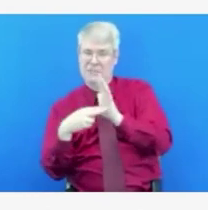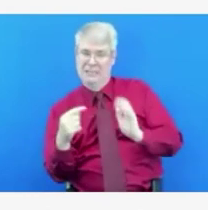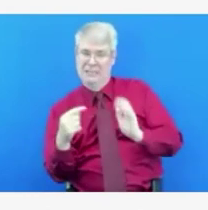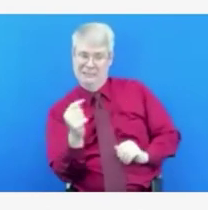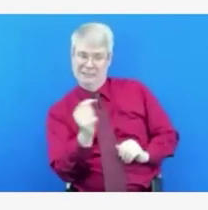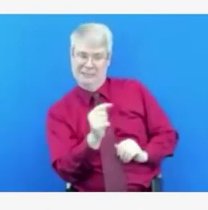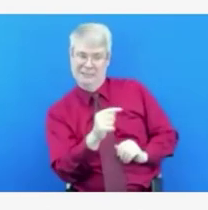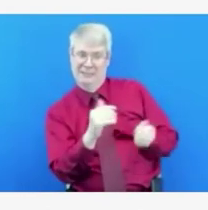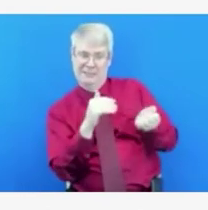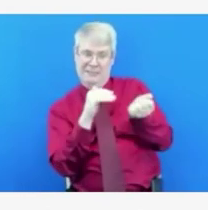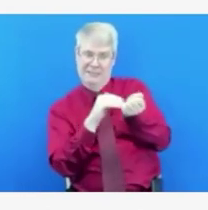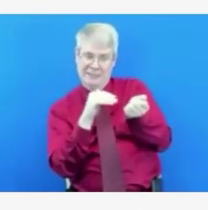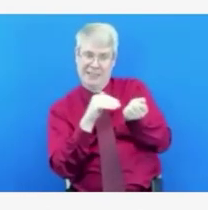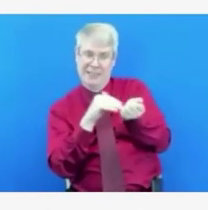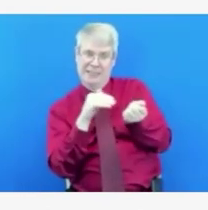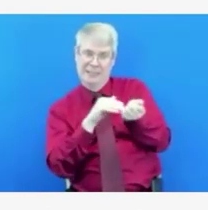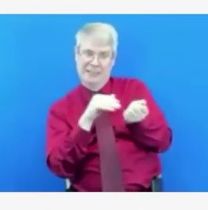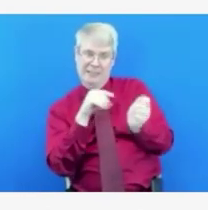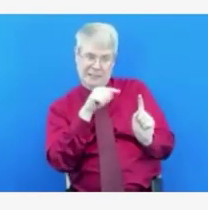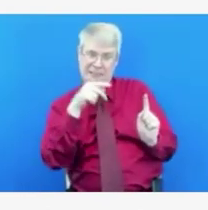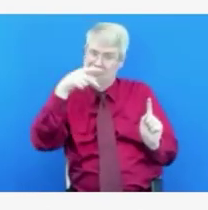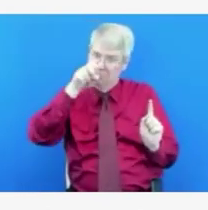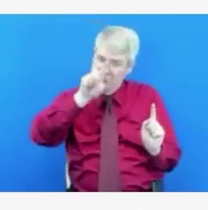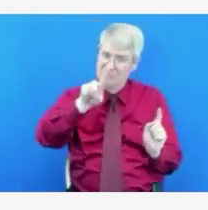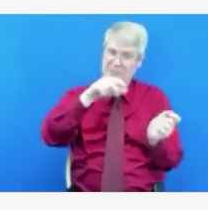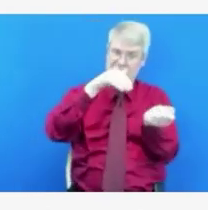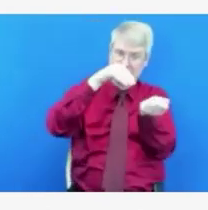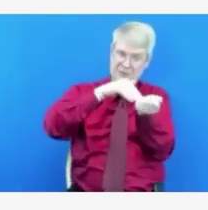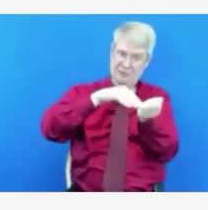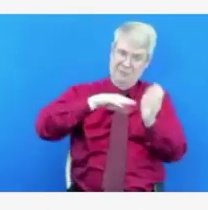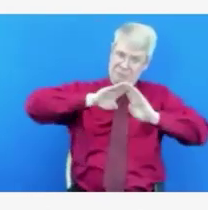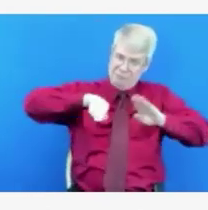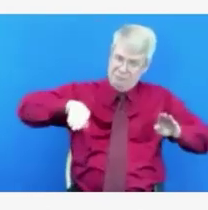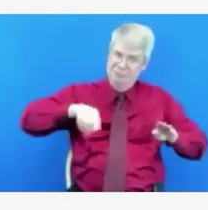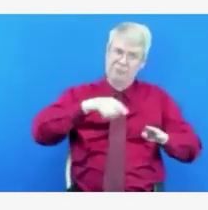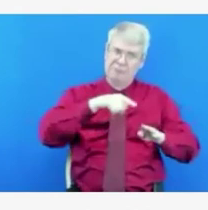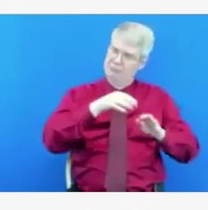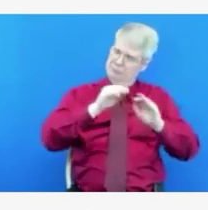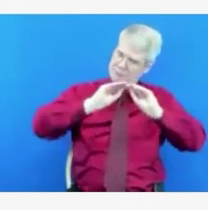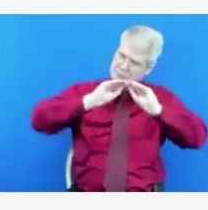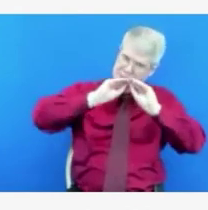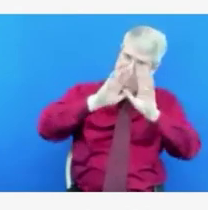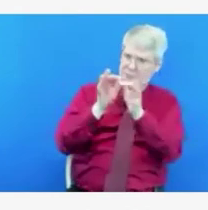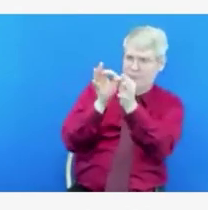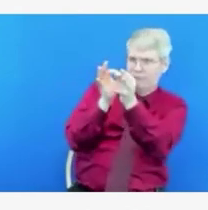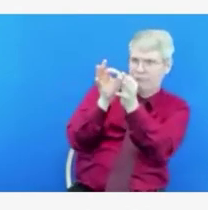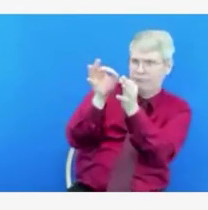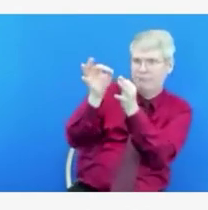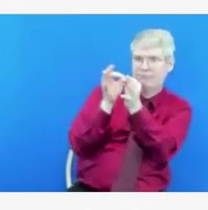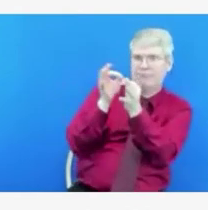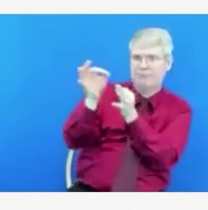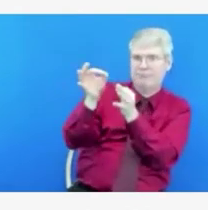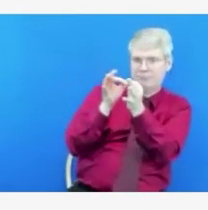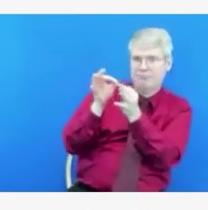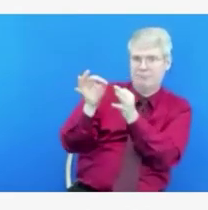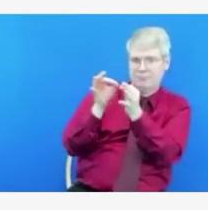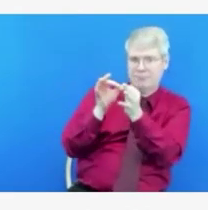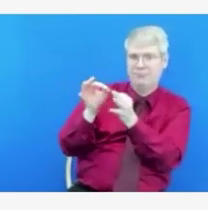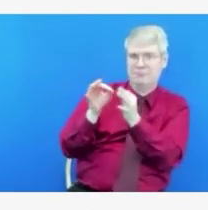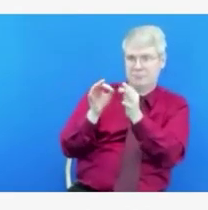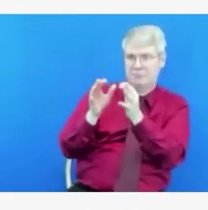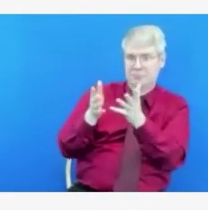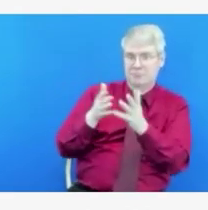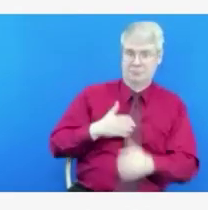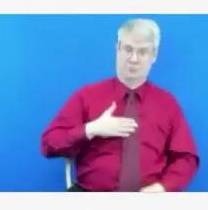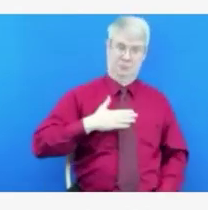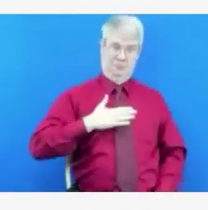care. And so in Santa Francis health system, we're already preparing for a communication campaign. I don't want to call it a